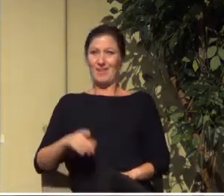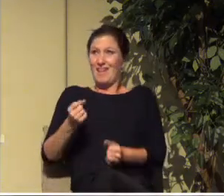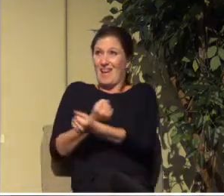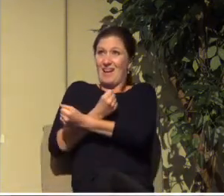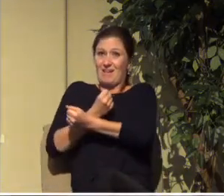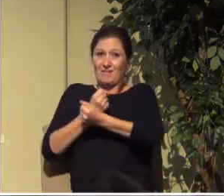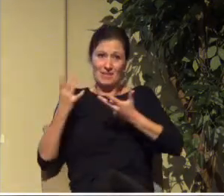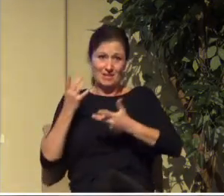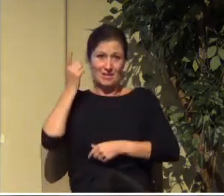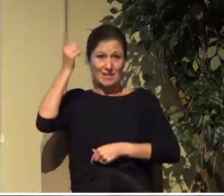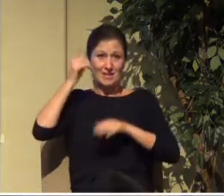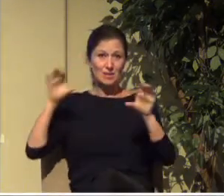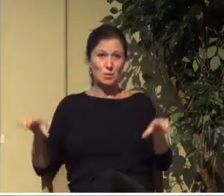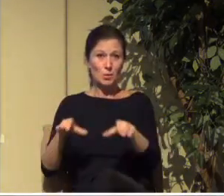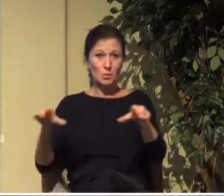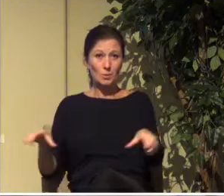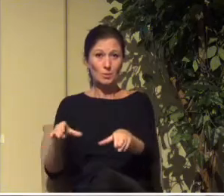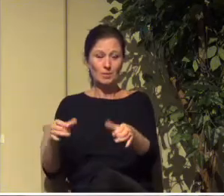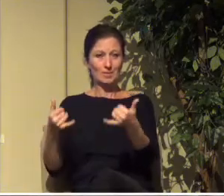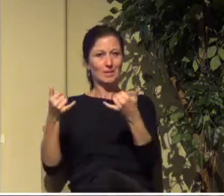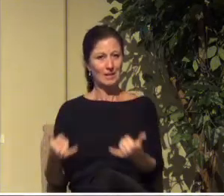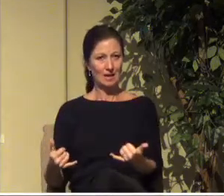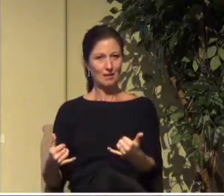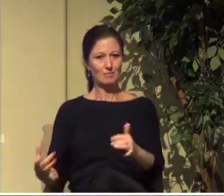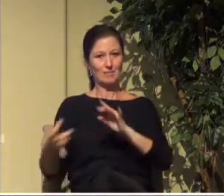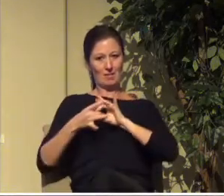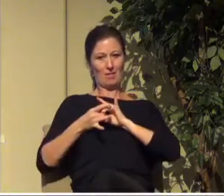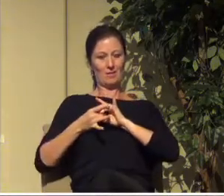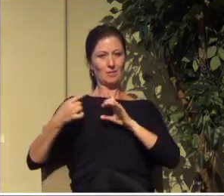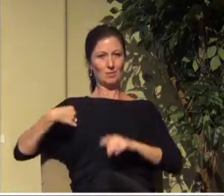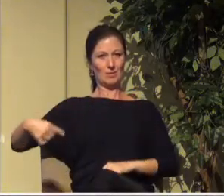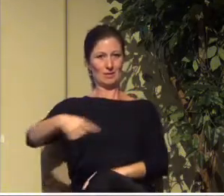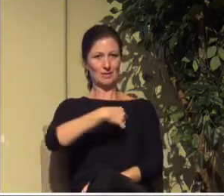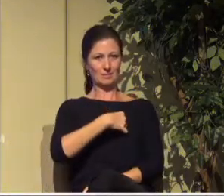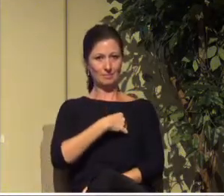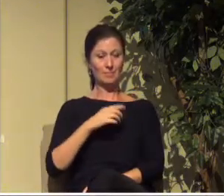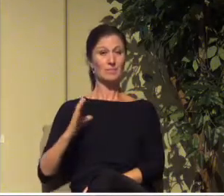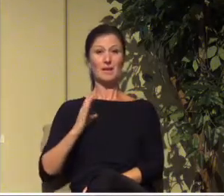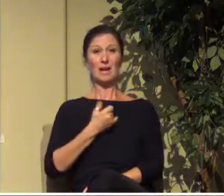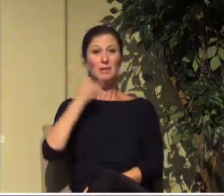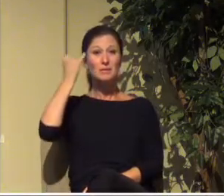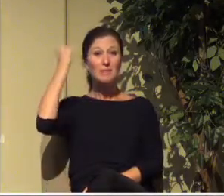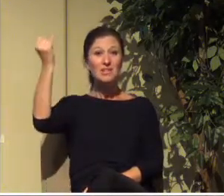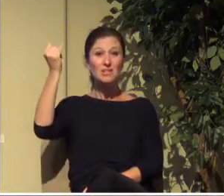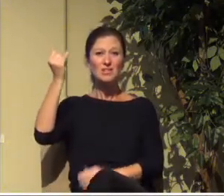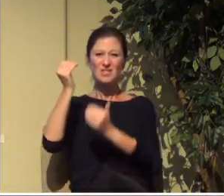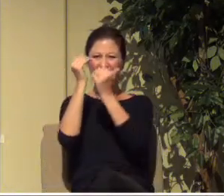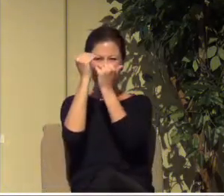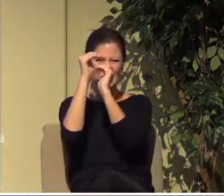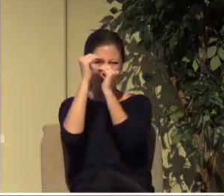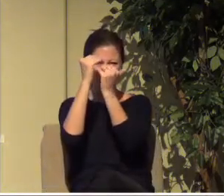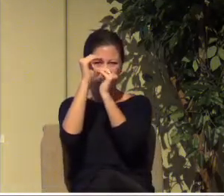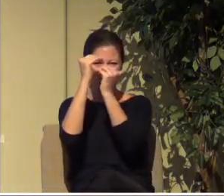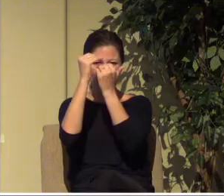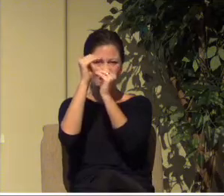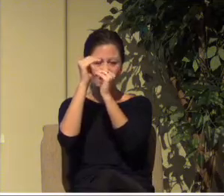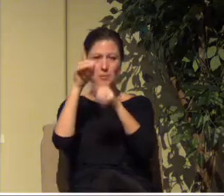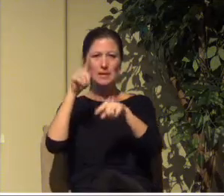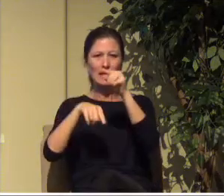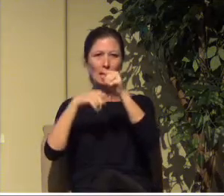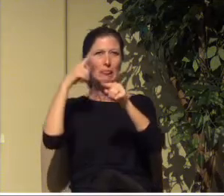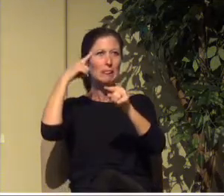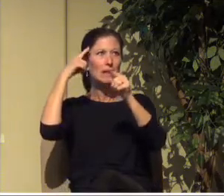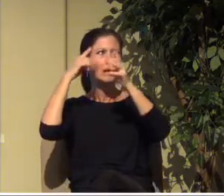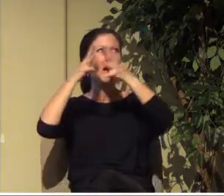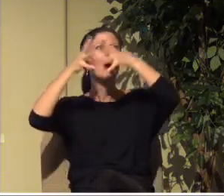ours Everything And our imaginations are too small too narrow Our